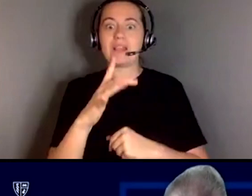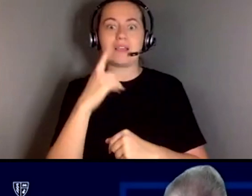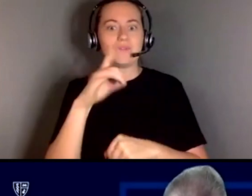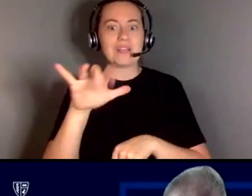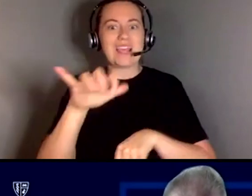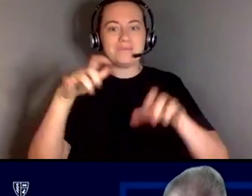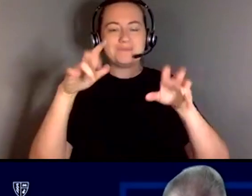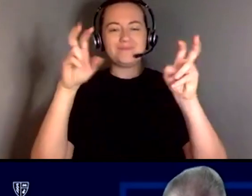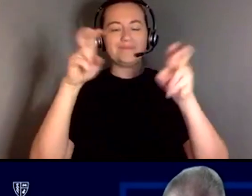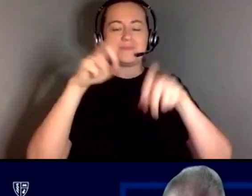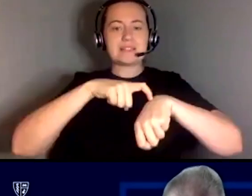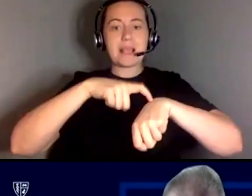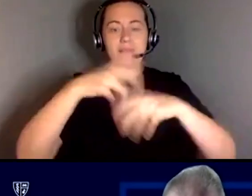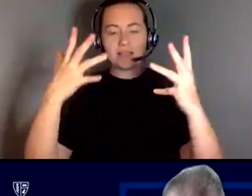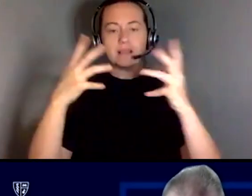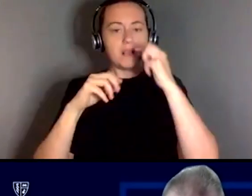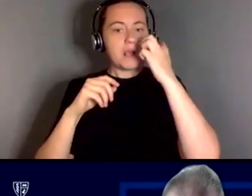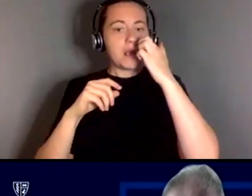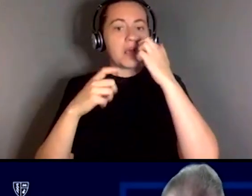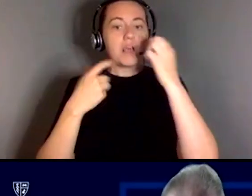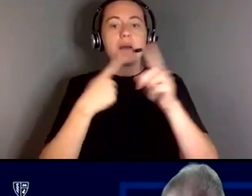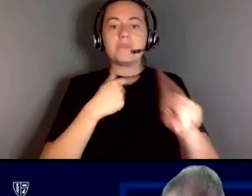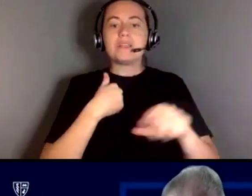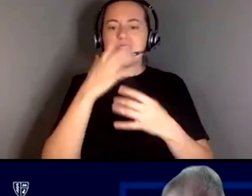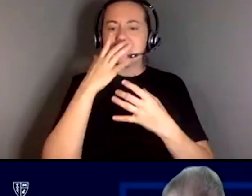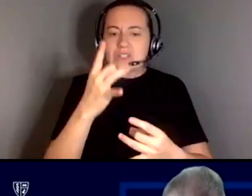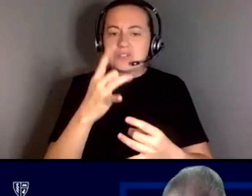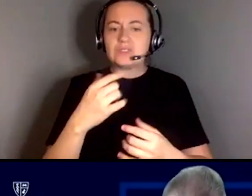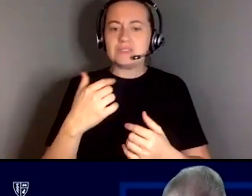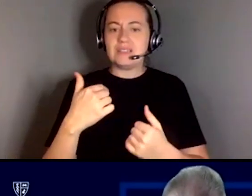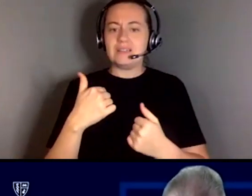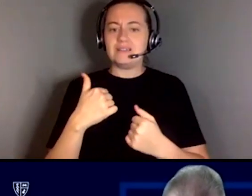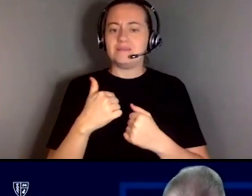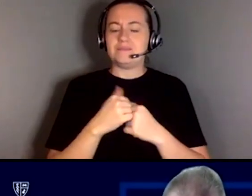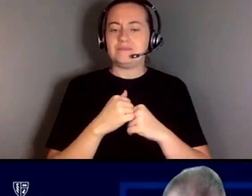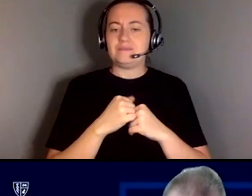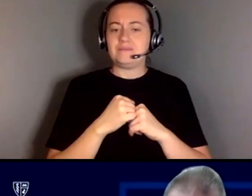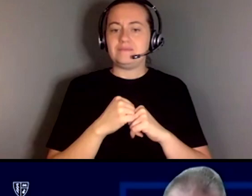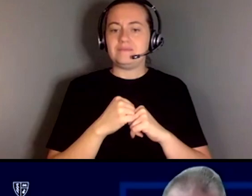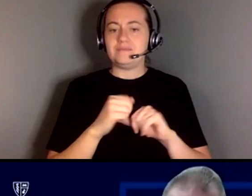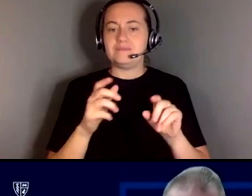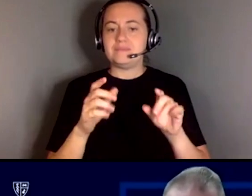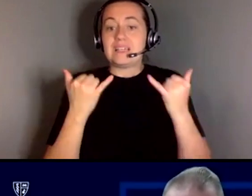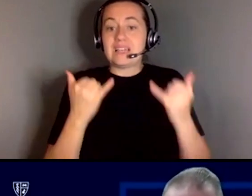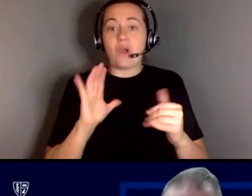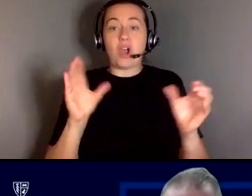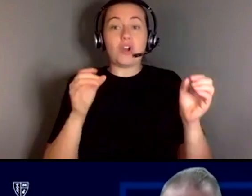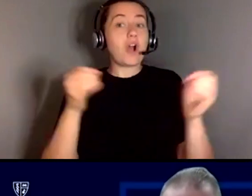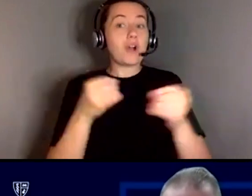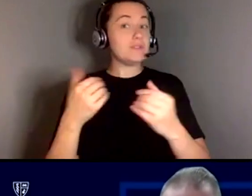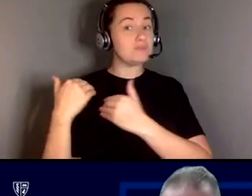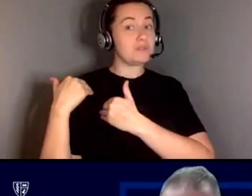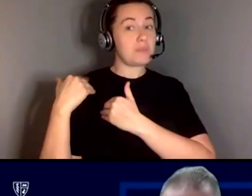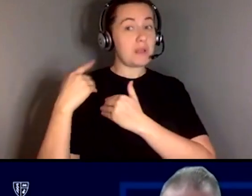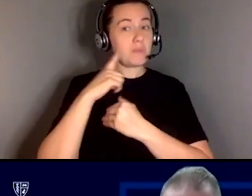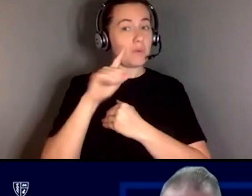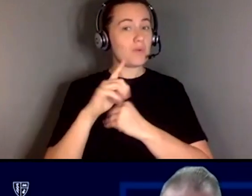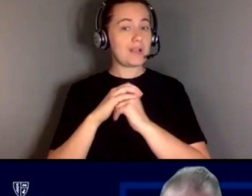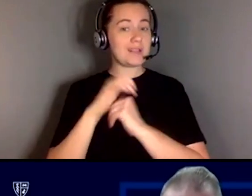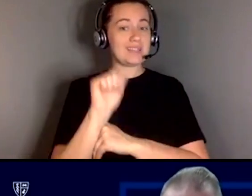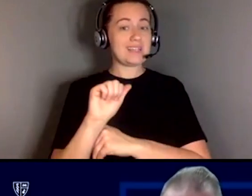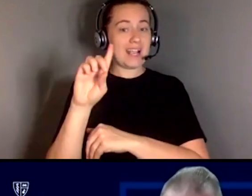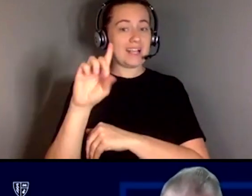But I find it ironic now as our office is in charge of being the ADA